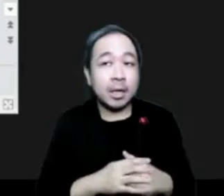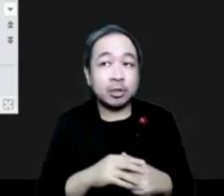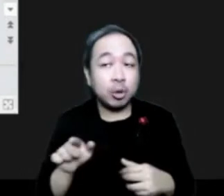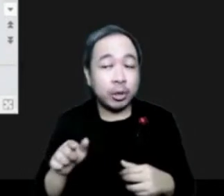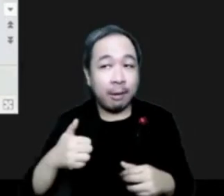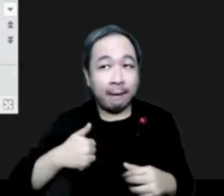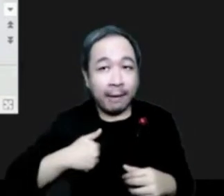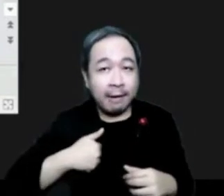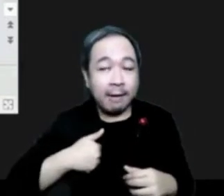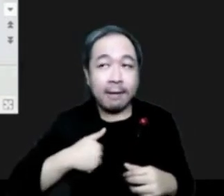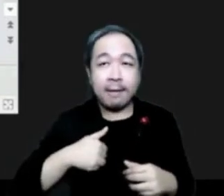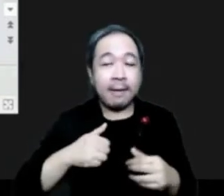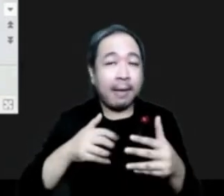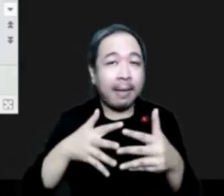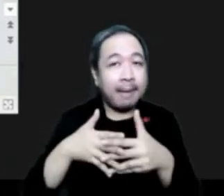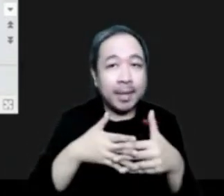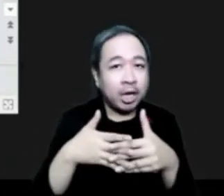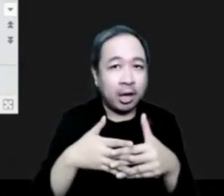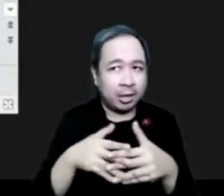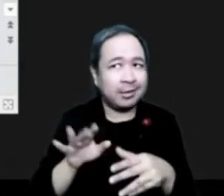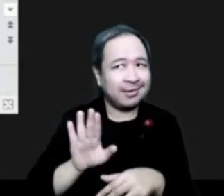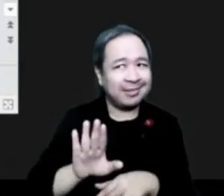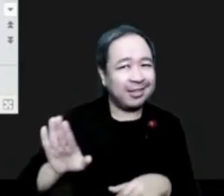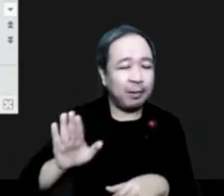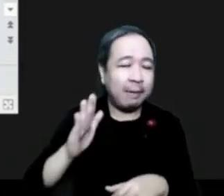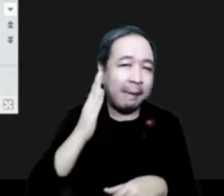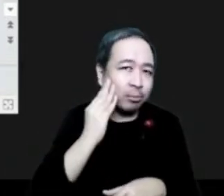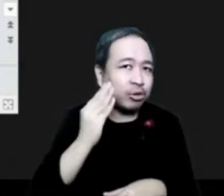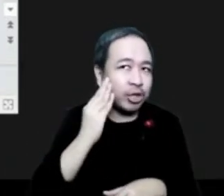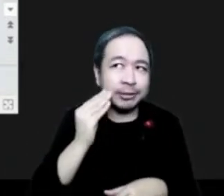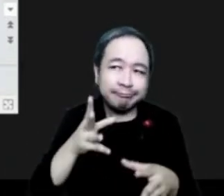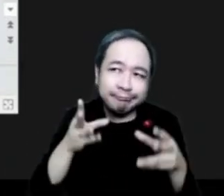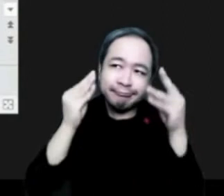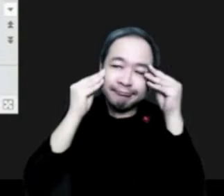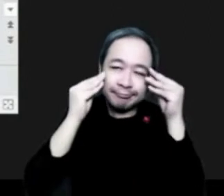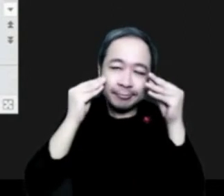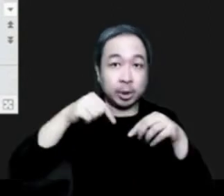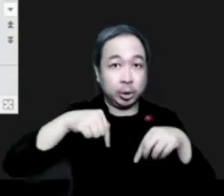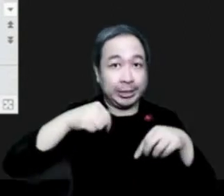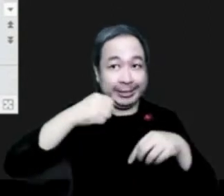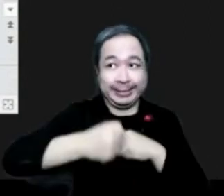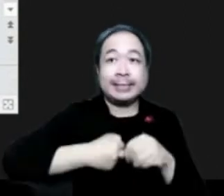is very important to learn. This year and the previous year has been